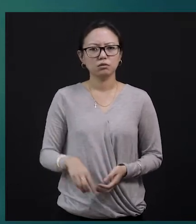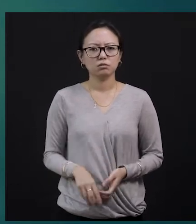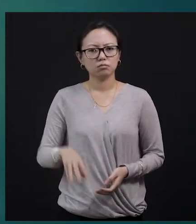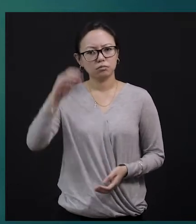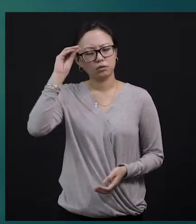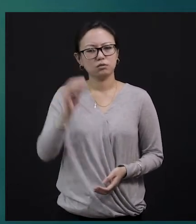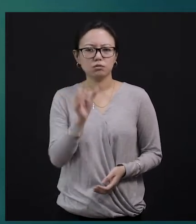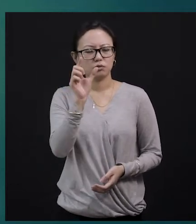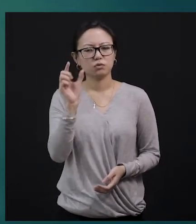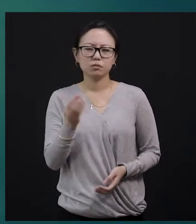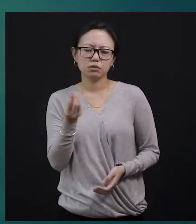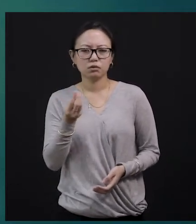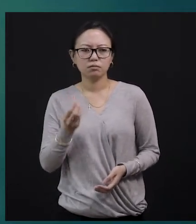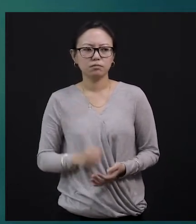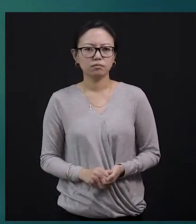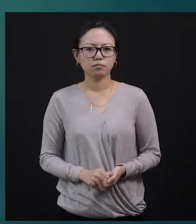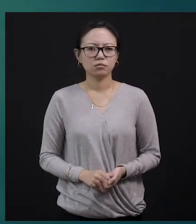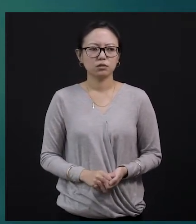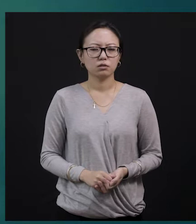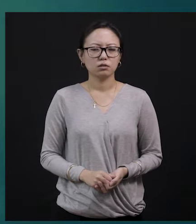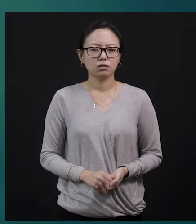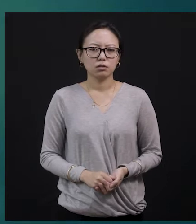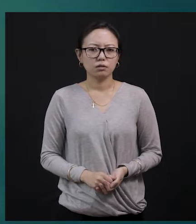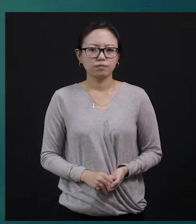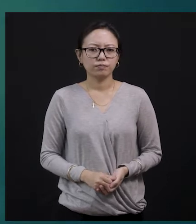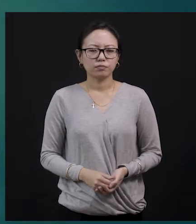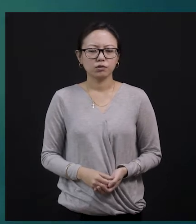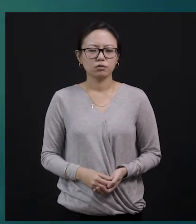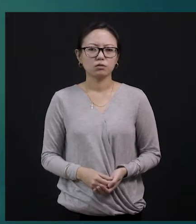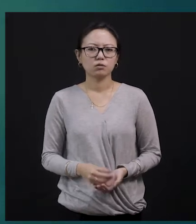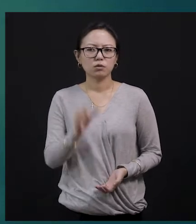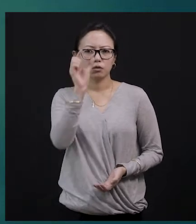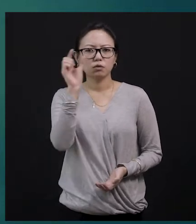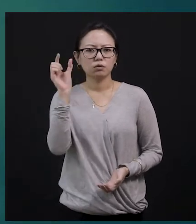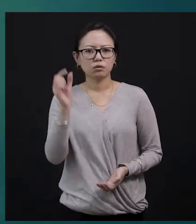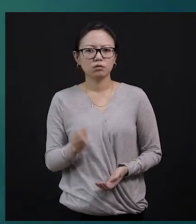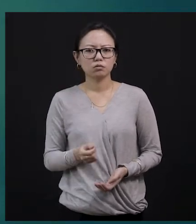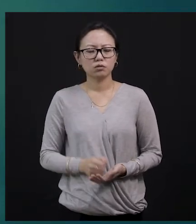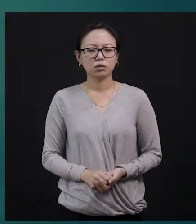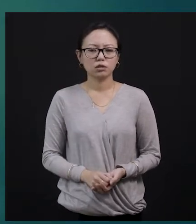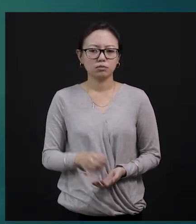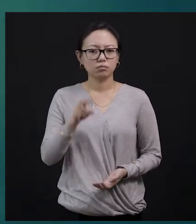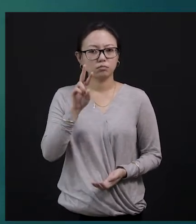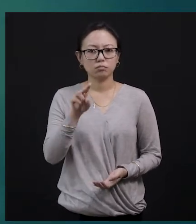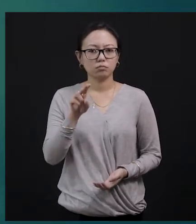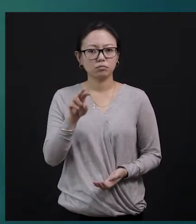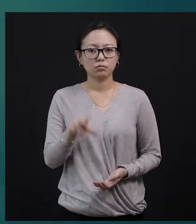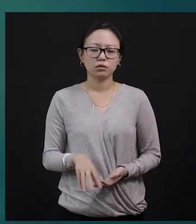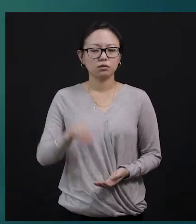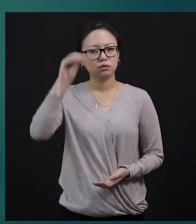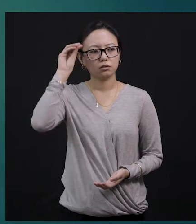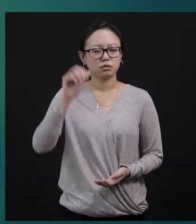We know that we have to learn the vocabularies before we get into the story, right? I've always been stressing on this and by now,